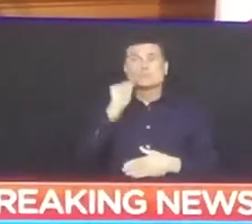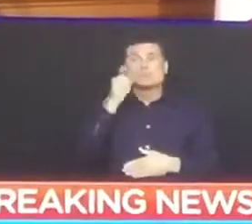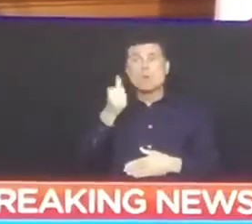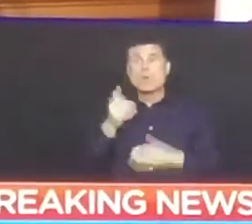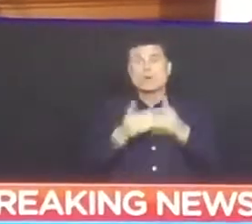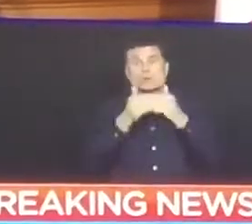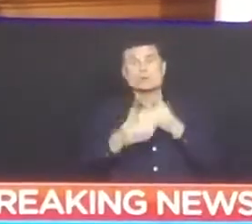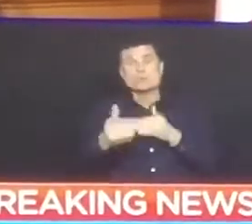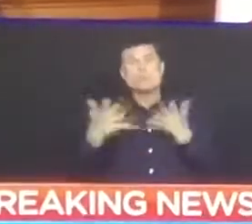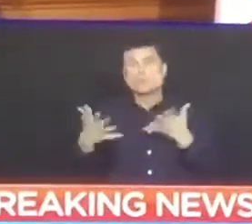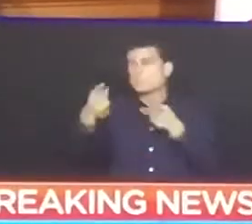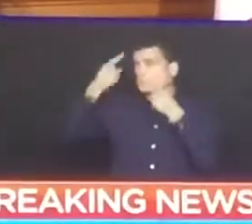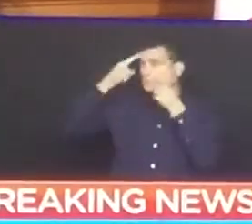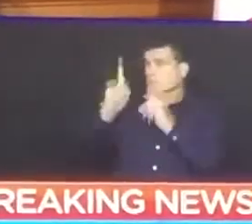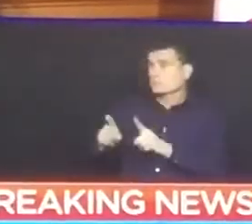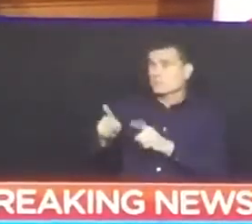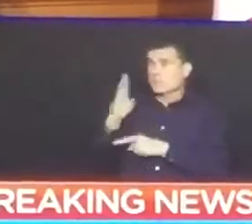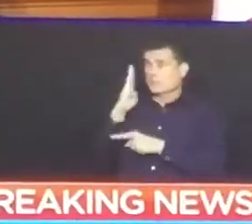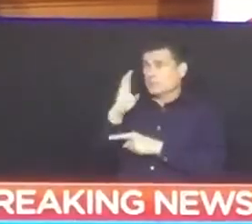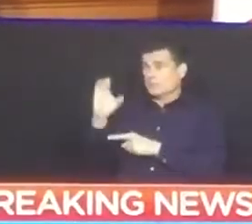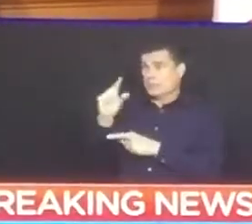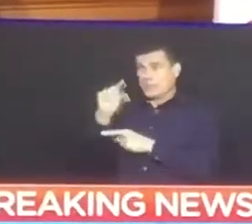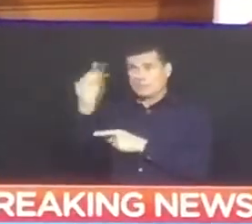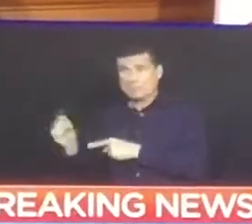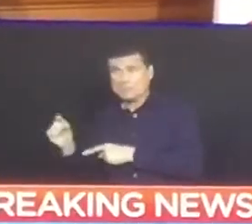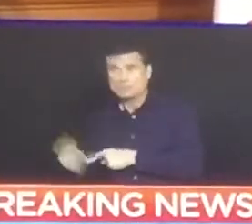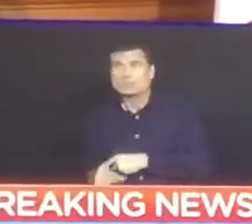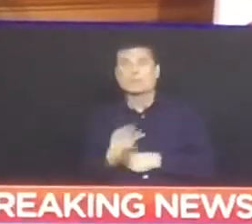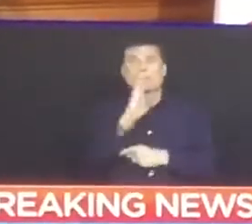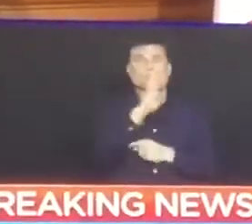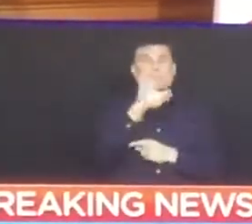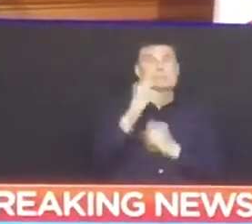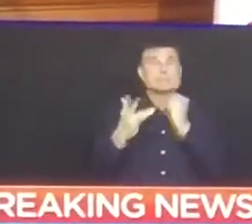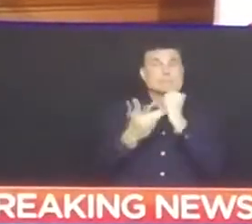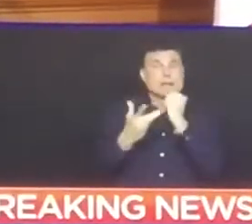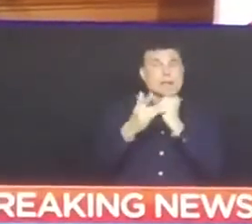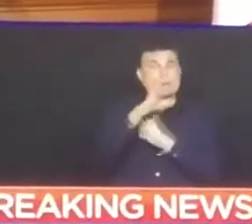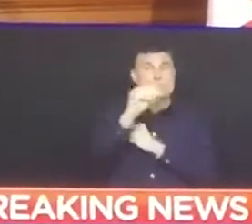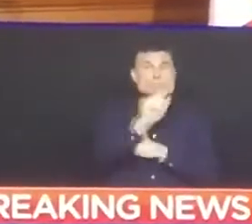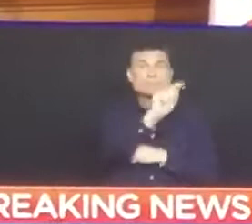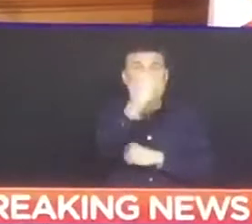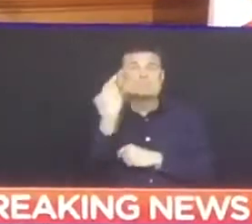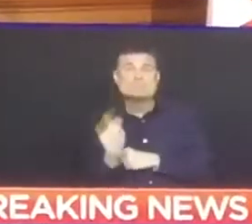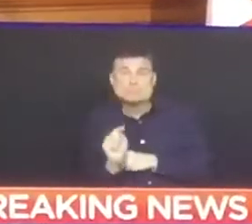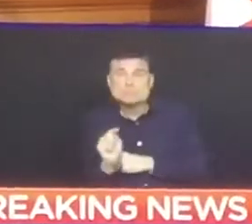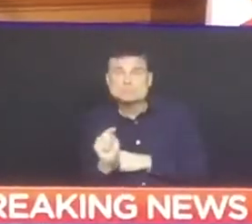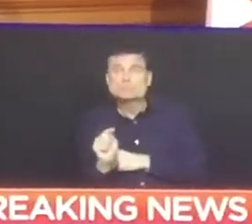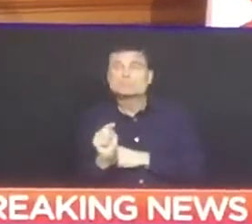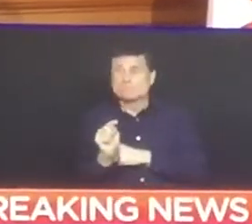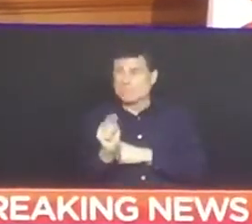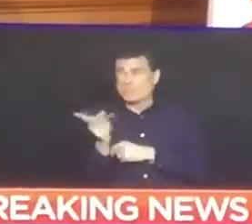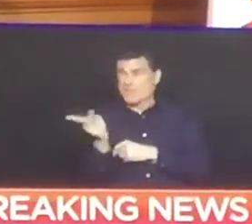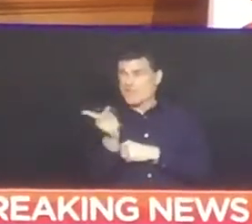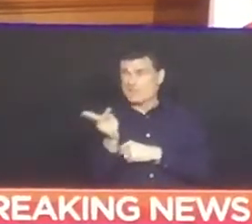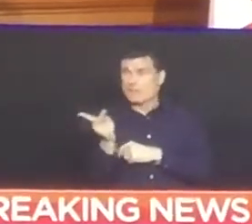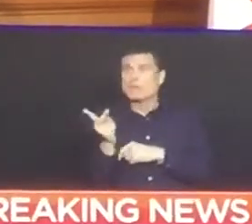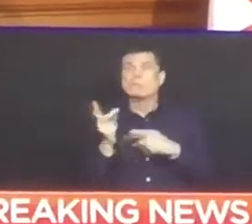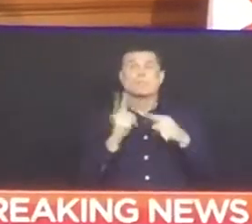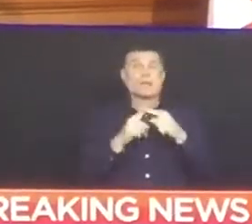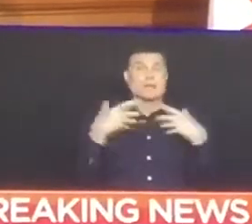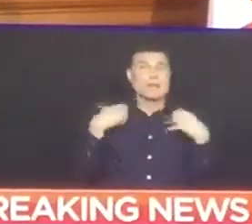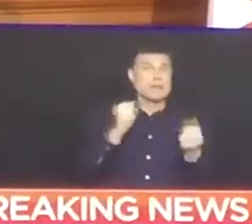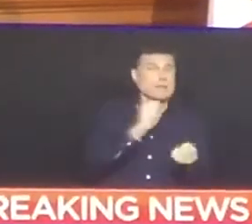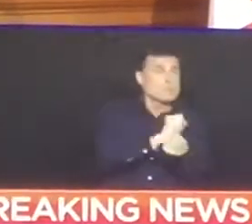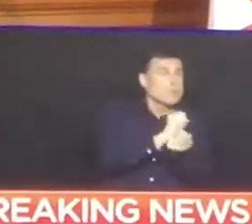to health care centers in need of supplies. Like hand sanitizer that's being made right now by local distillers and reusable